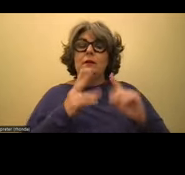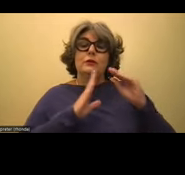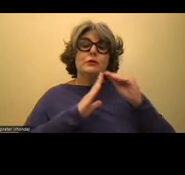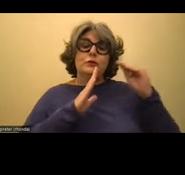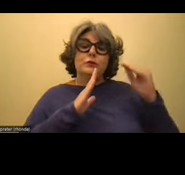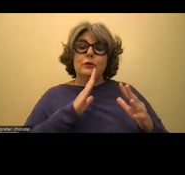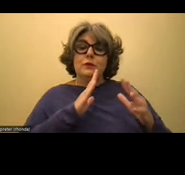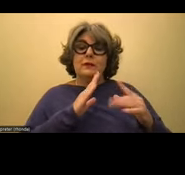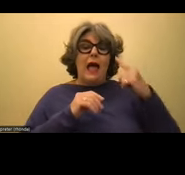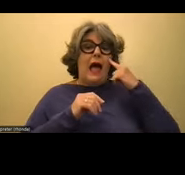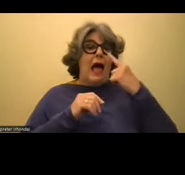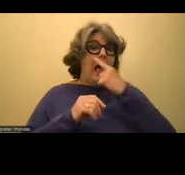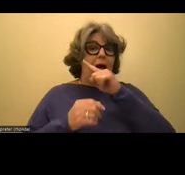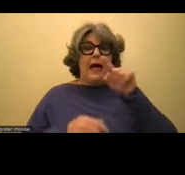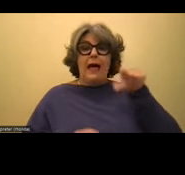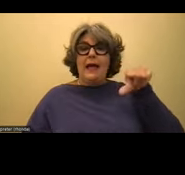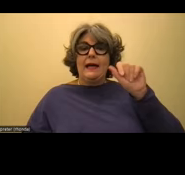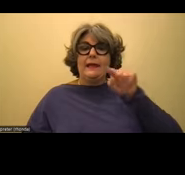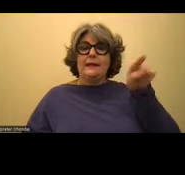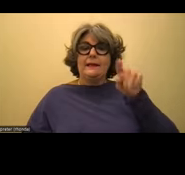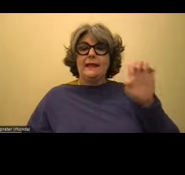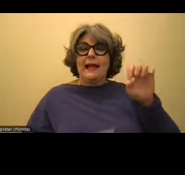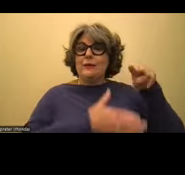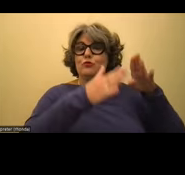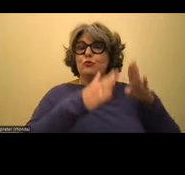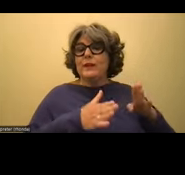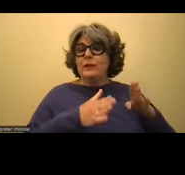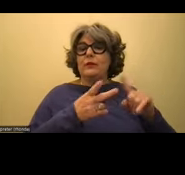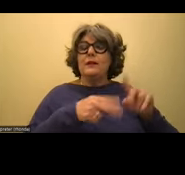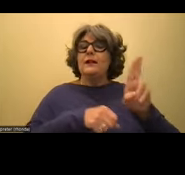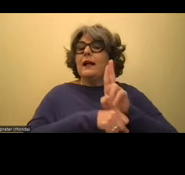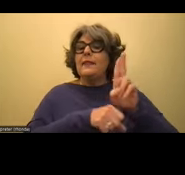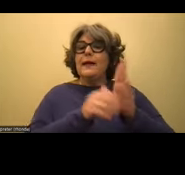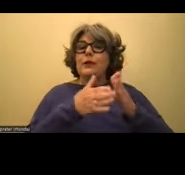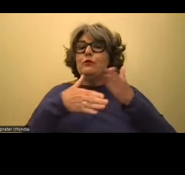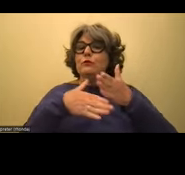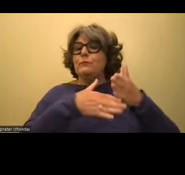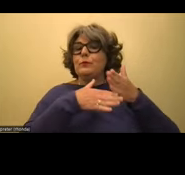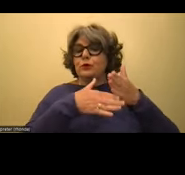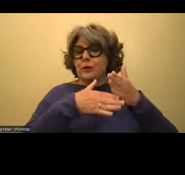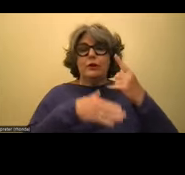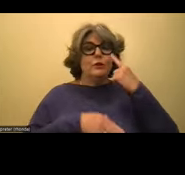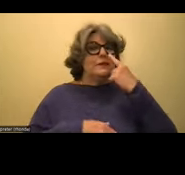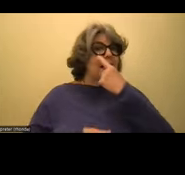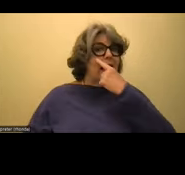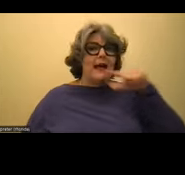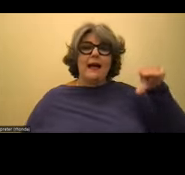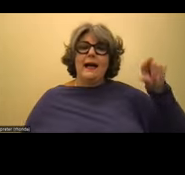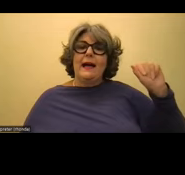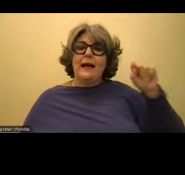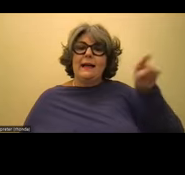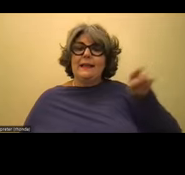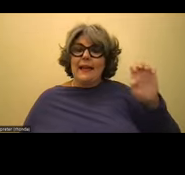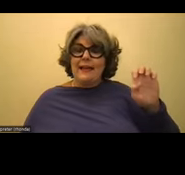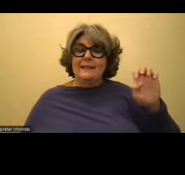who are eye gaze readers. They communicate through eye gaze and they use Bookshare via eye gaze. We're